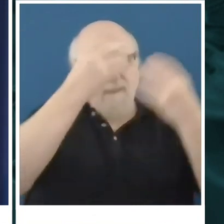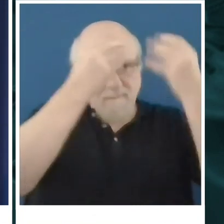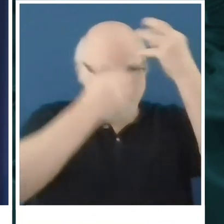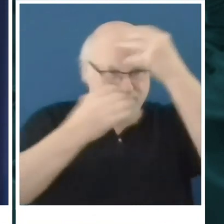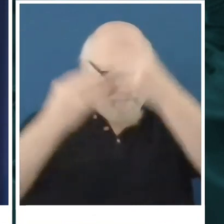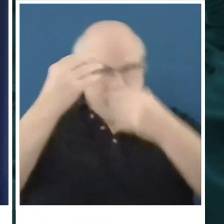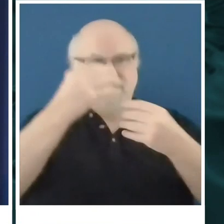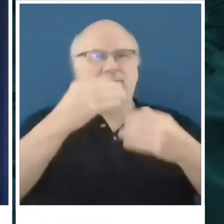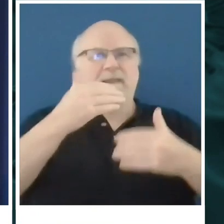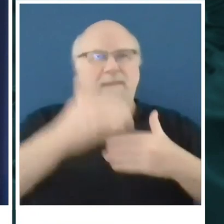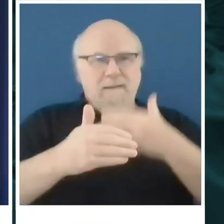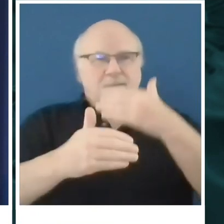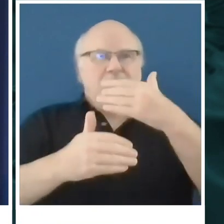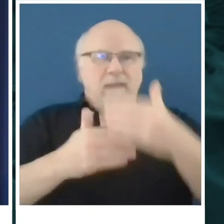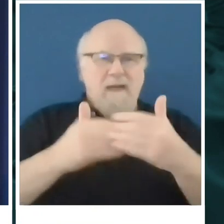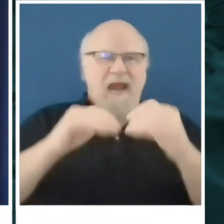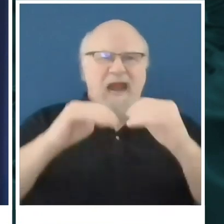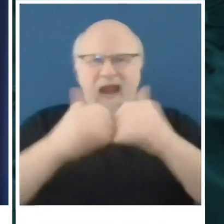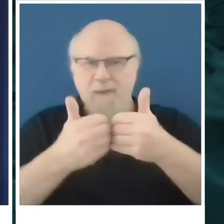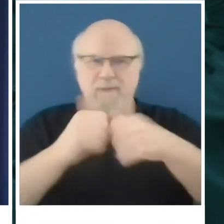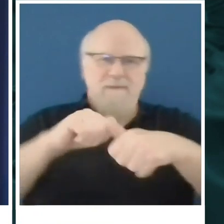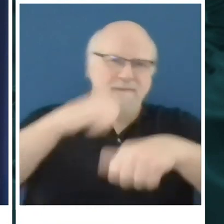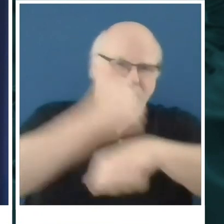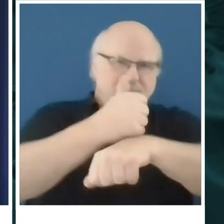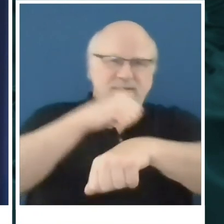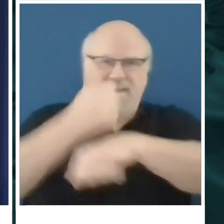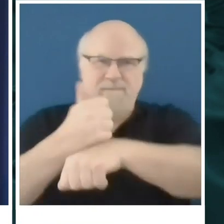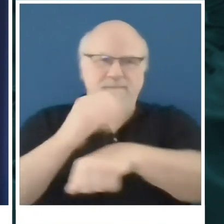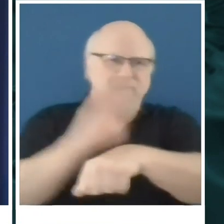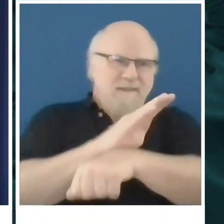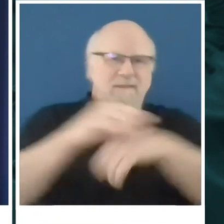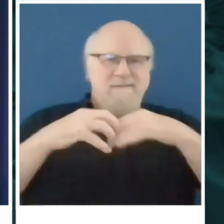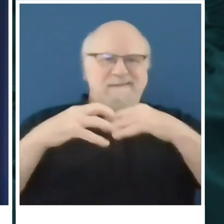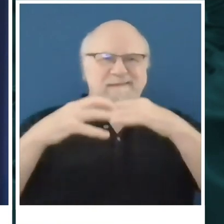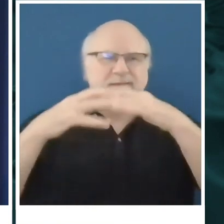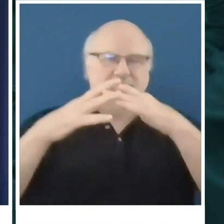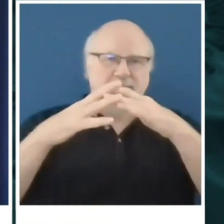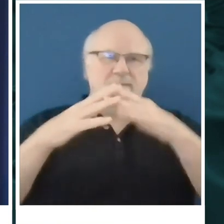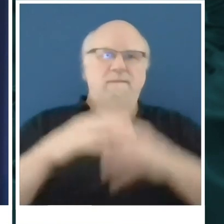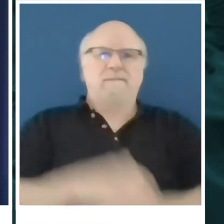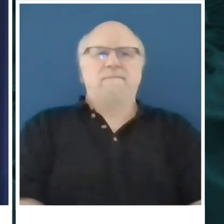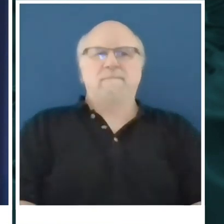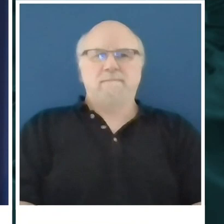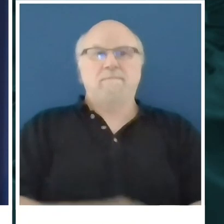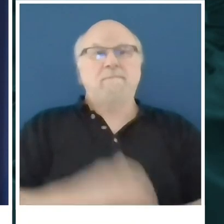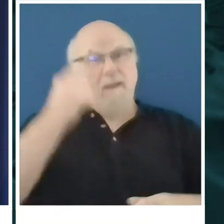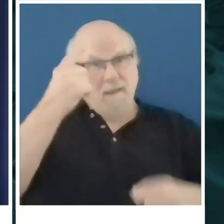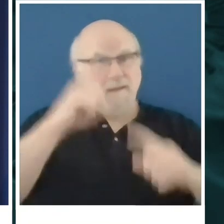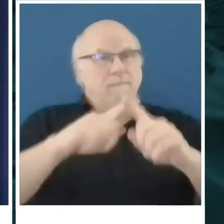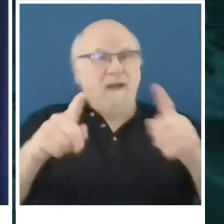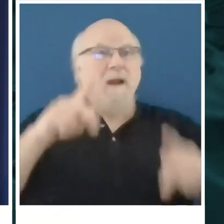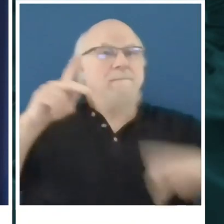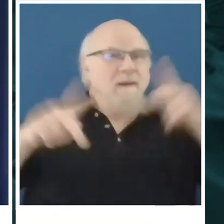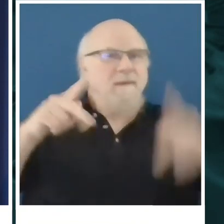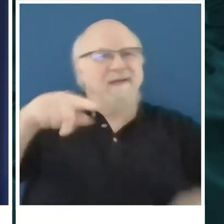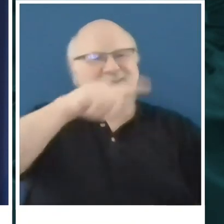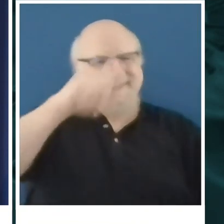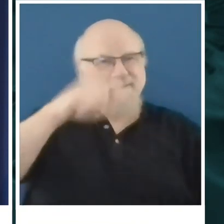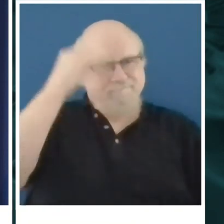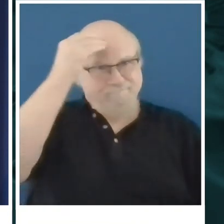get back to their place of business and open it in a way that's safe. But here's some of the things people ought to be thinking about. Whatever your facility is,